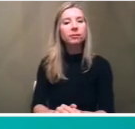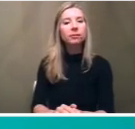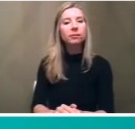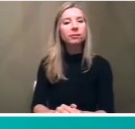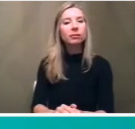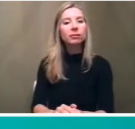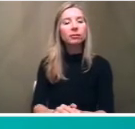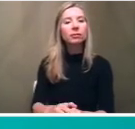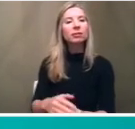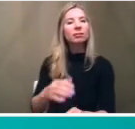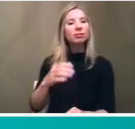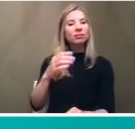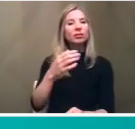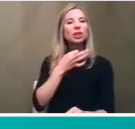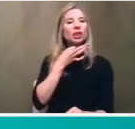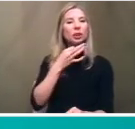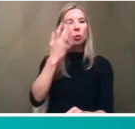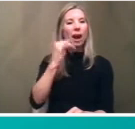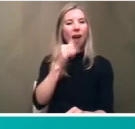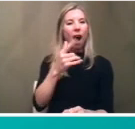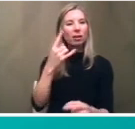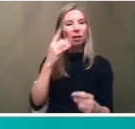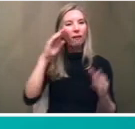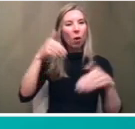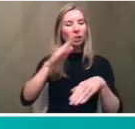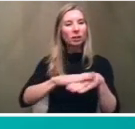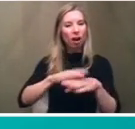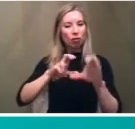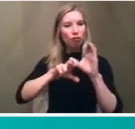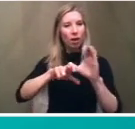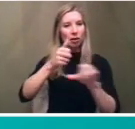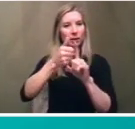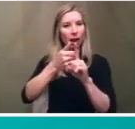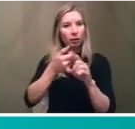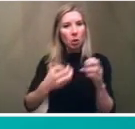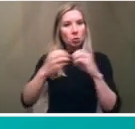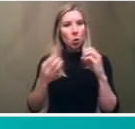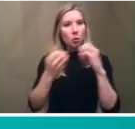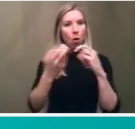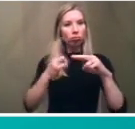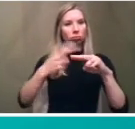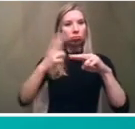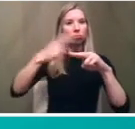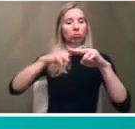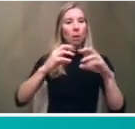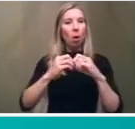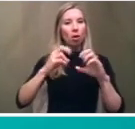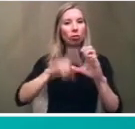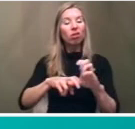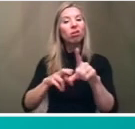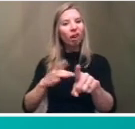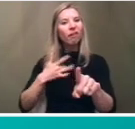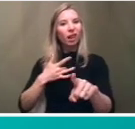goal yeah i i would say that that's a good point and it should be an explicit goal because ultimately as a ridership